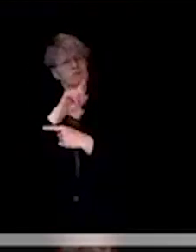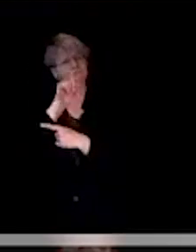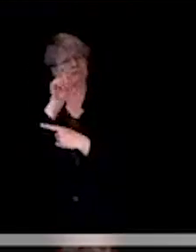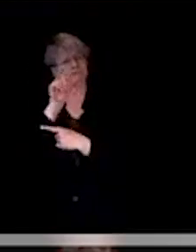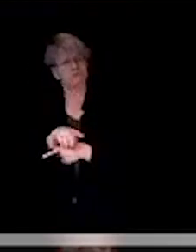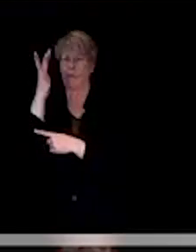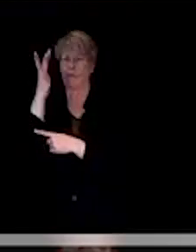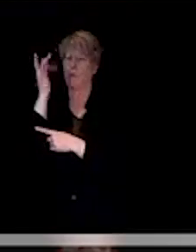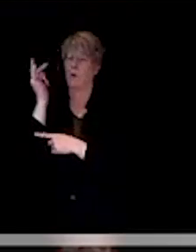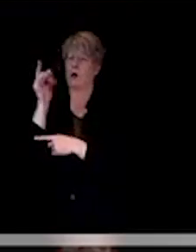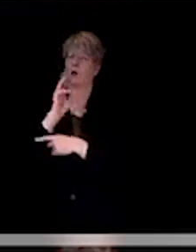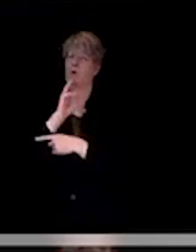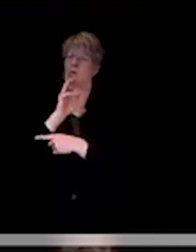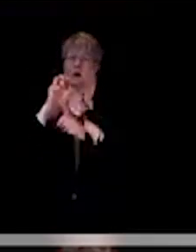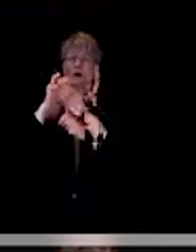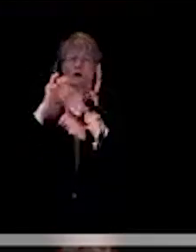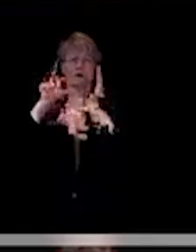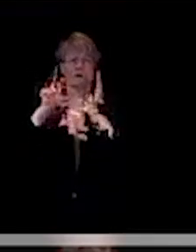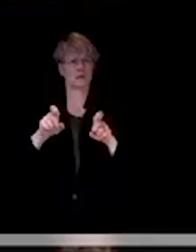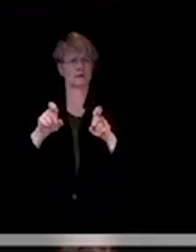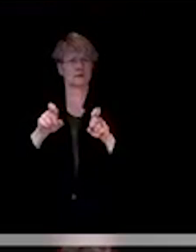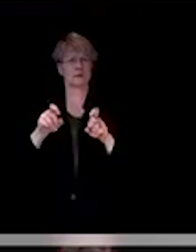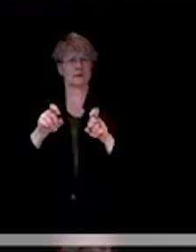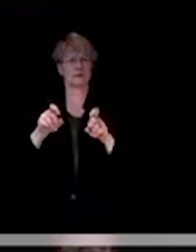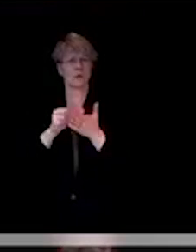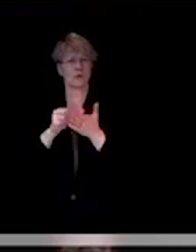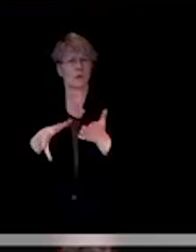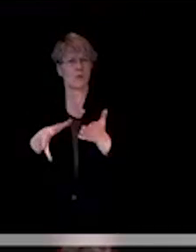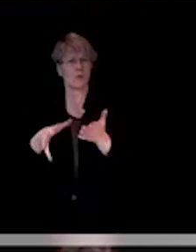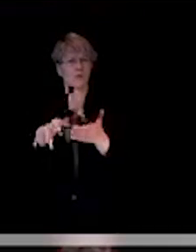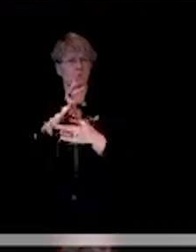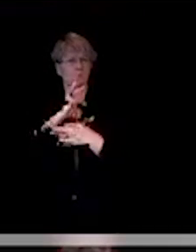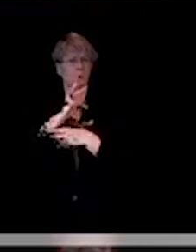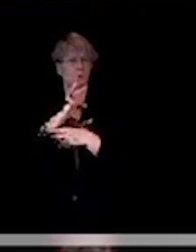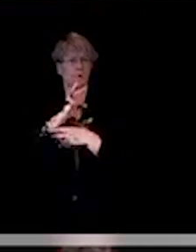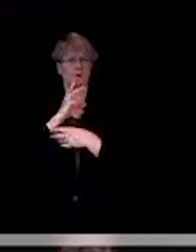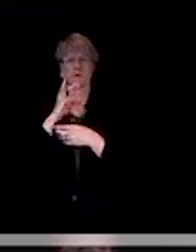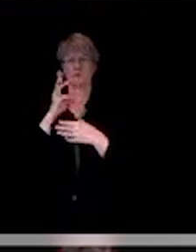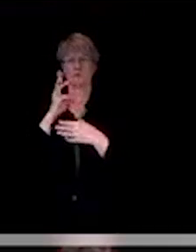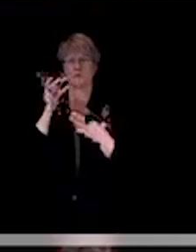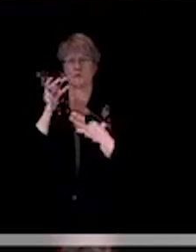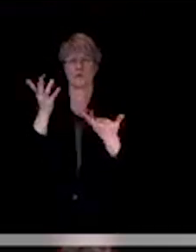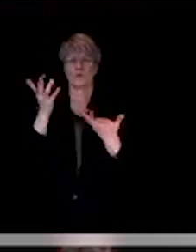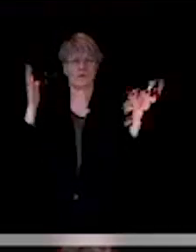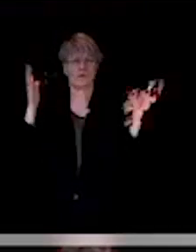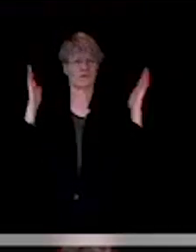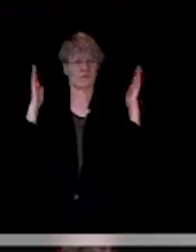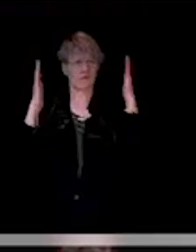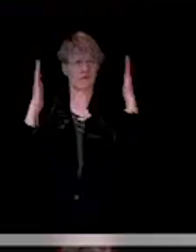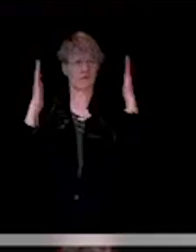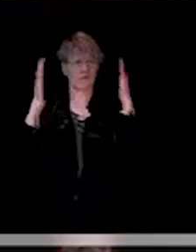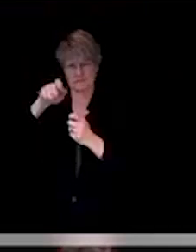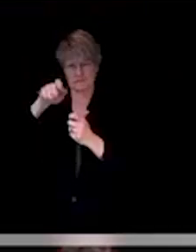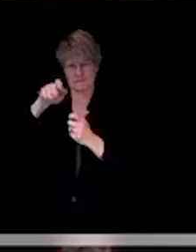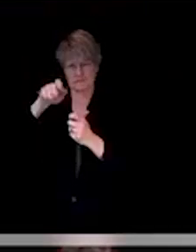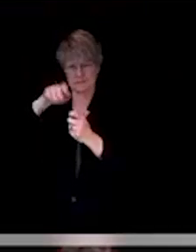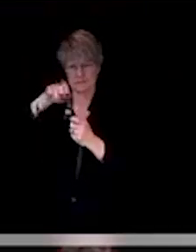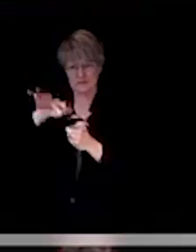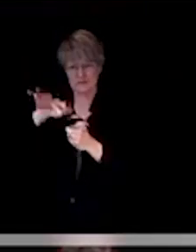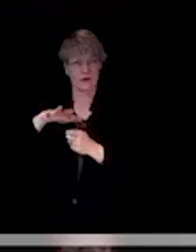sector, a certain area where it's concentrated? And I assume that's pre